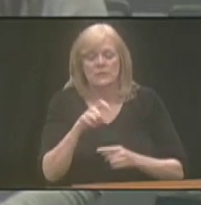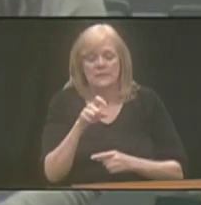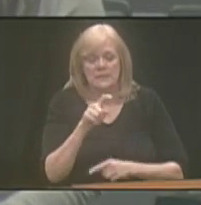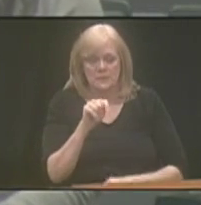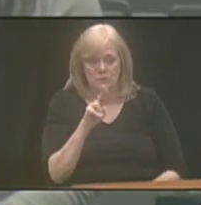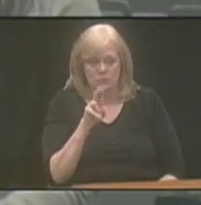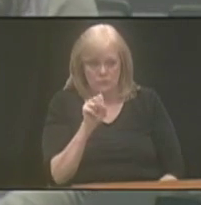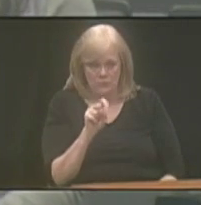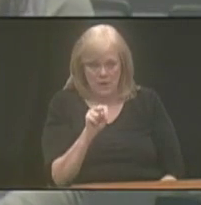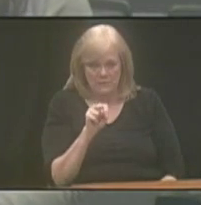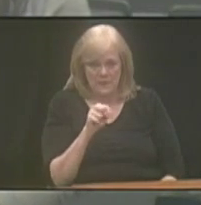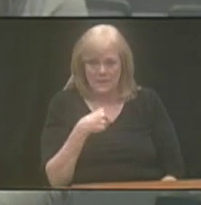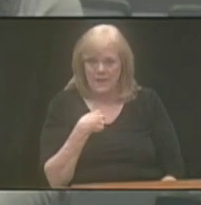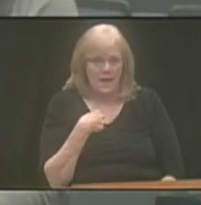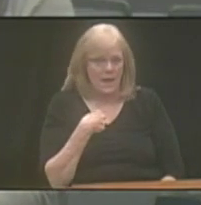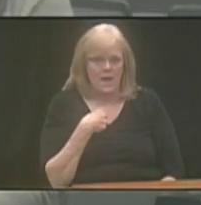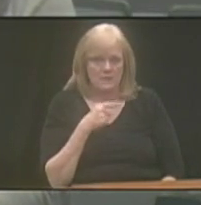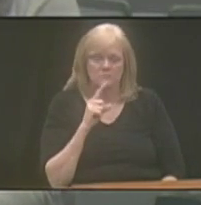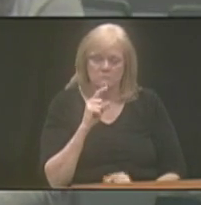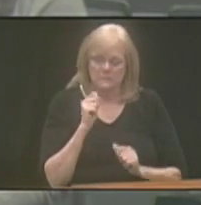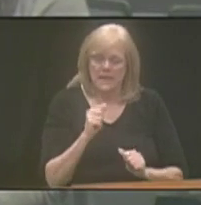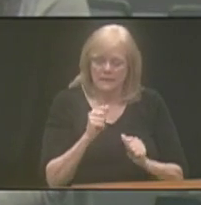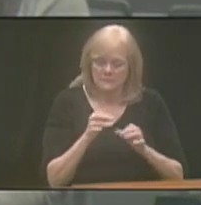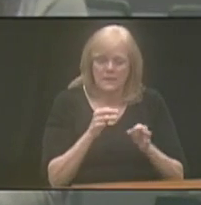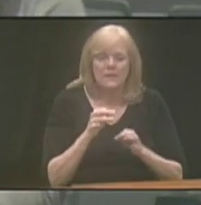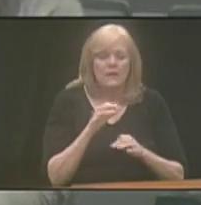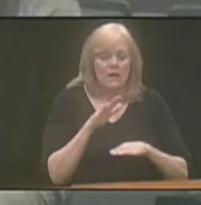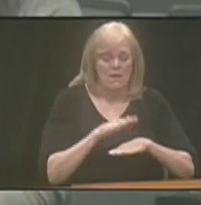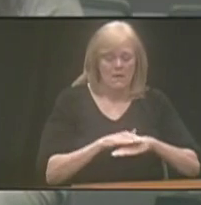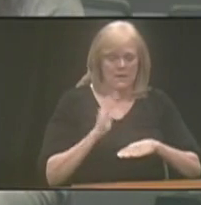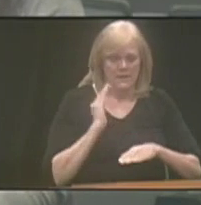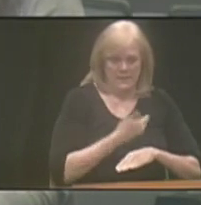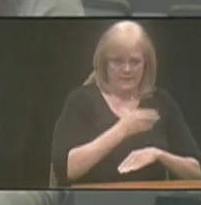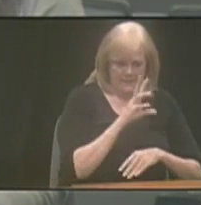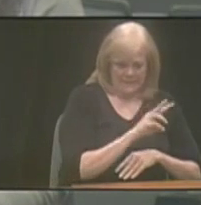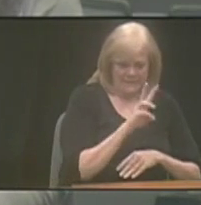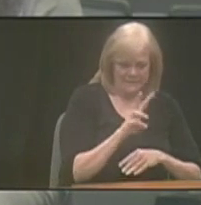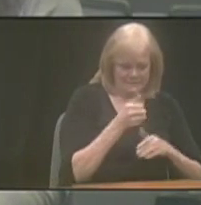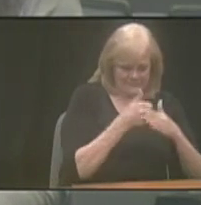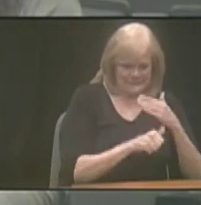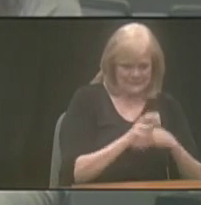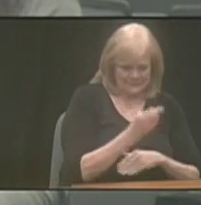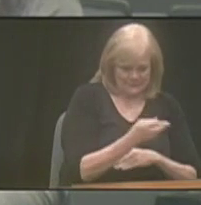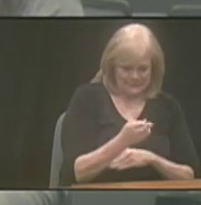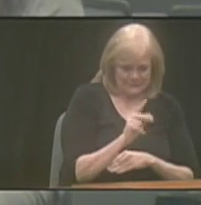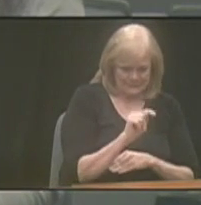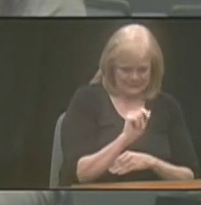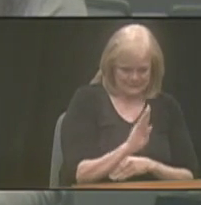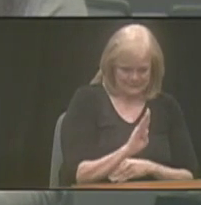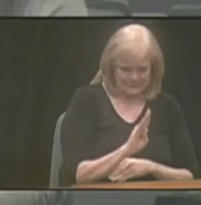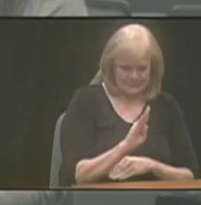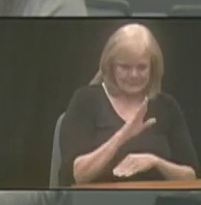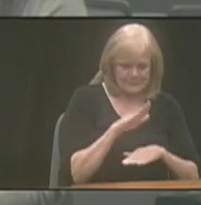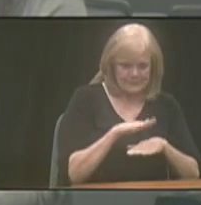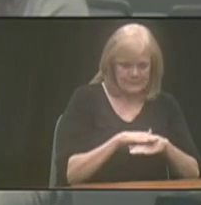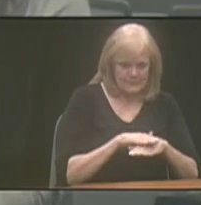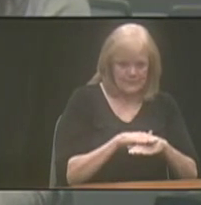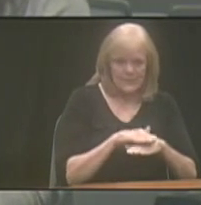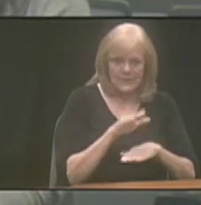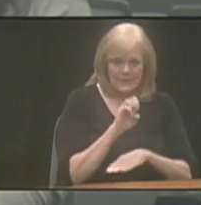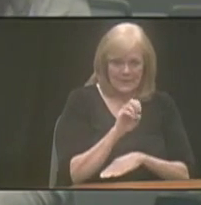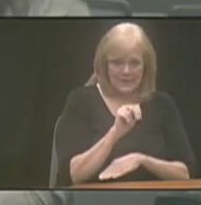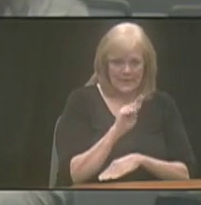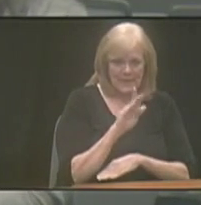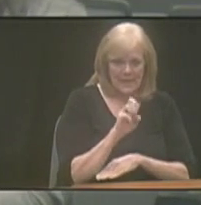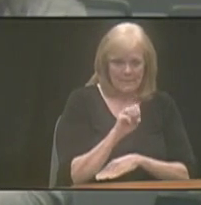I certainly can. First, I would point out that on our website, under the Resources tab, on the